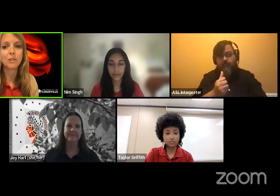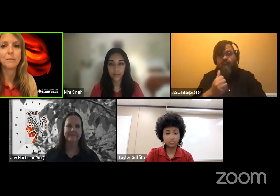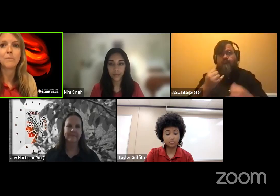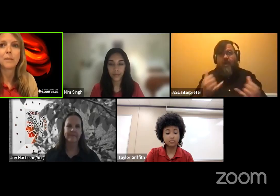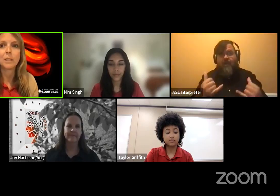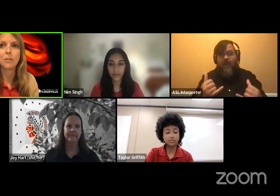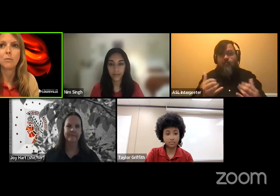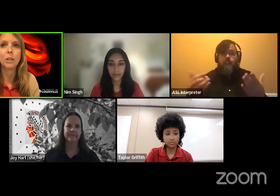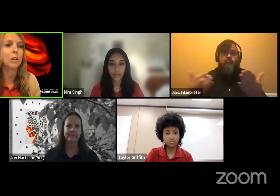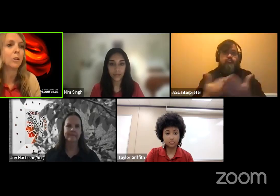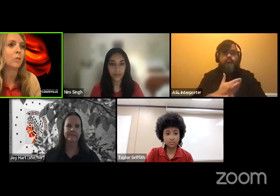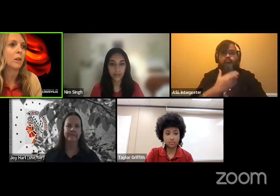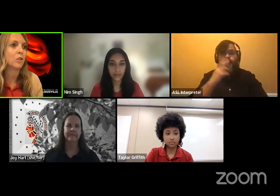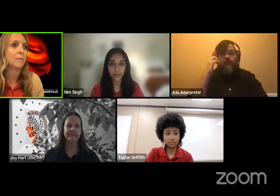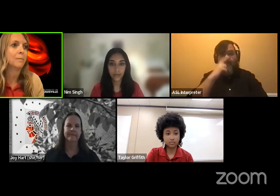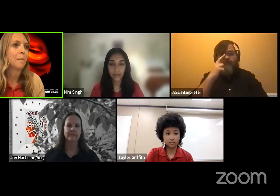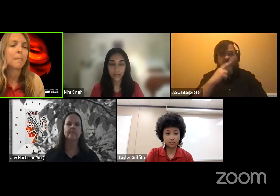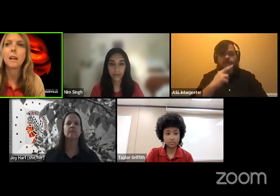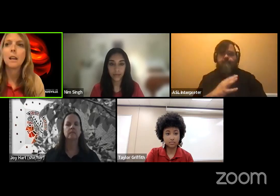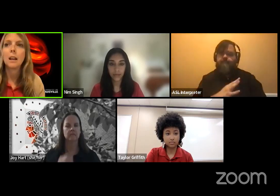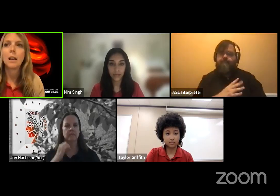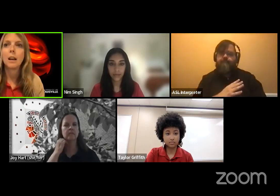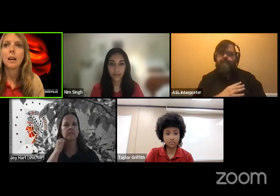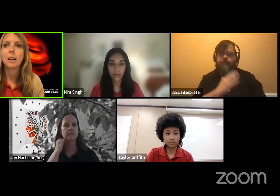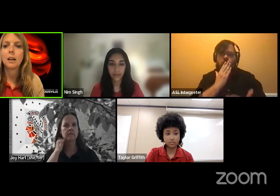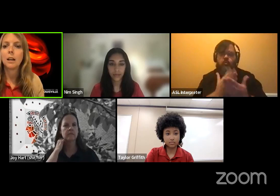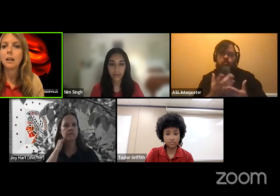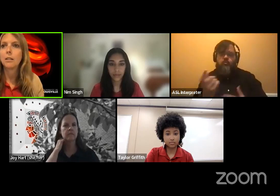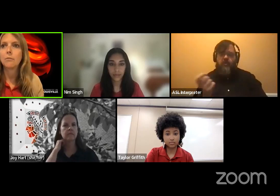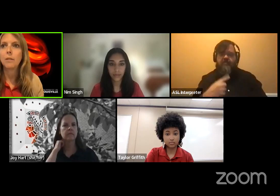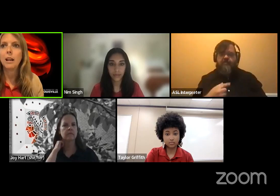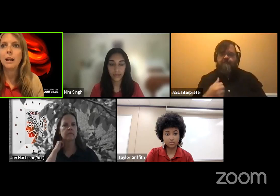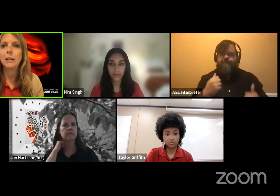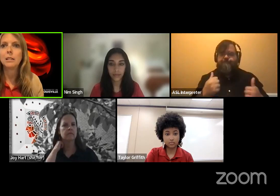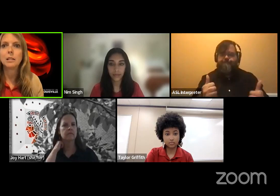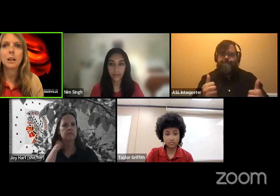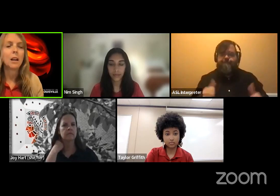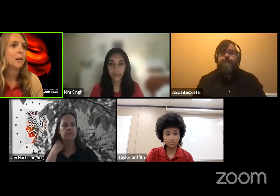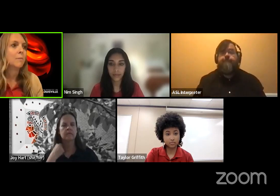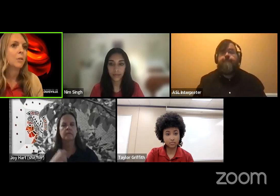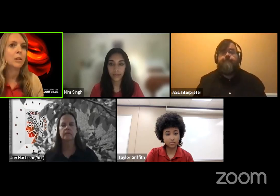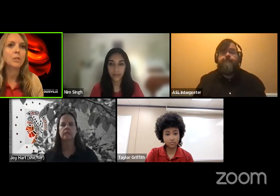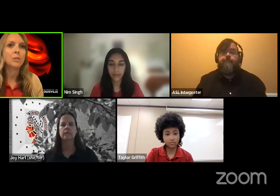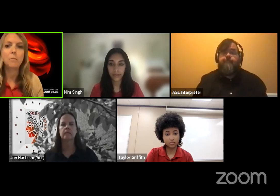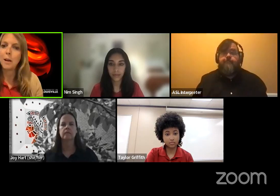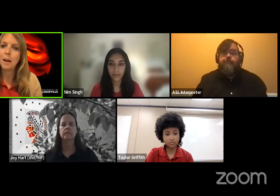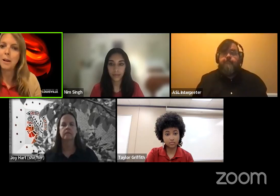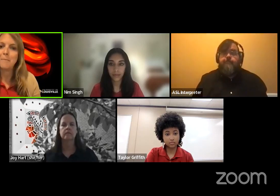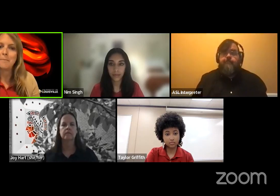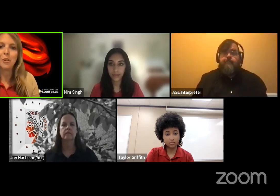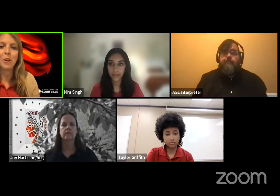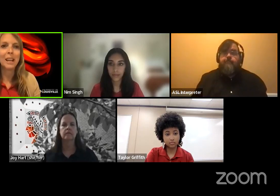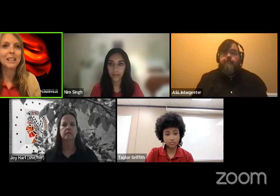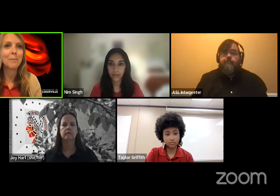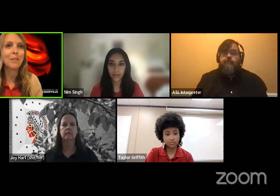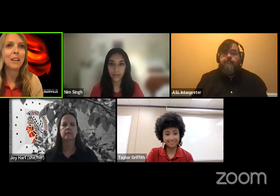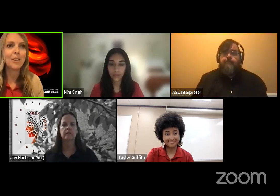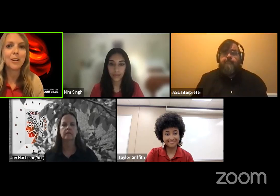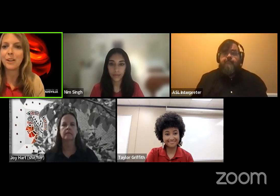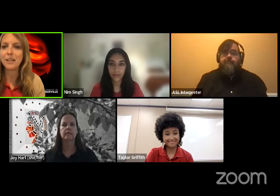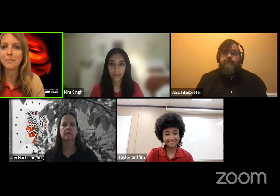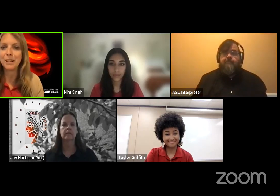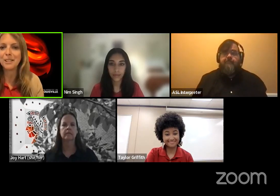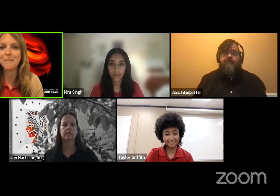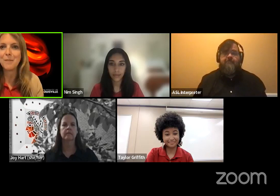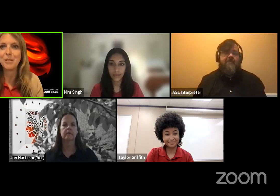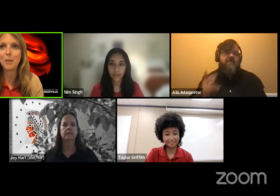incoming freshman. So really good question. Um, right. I'm going to, um, look at some of the